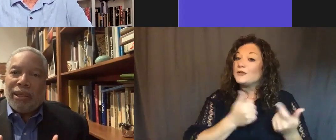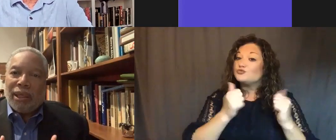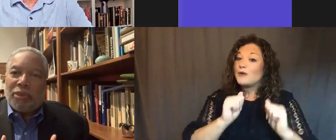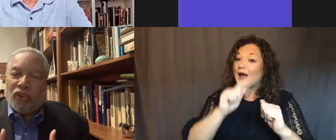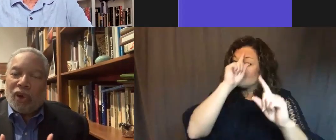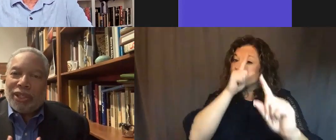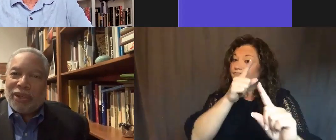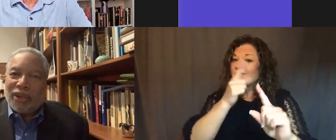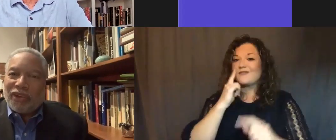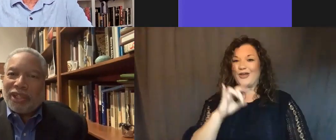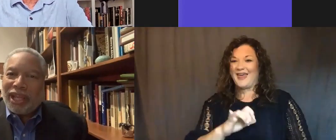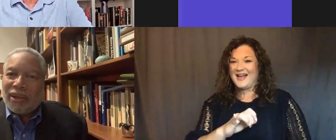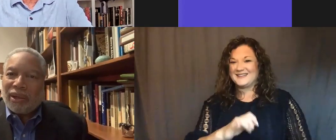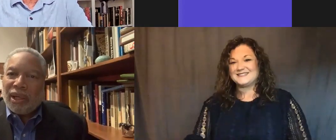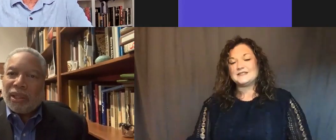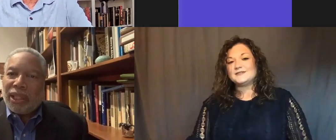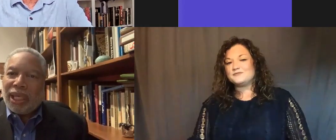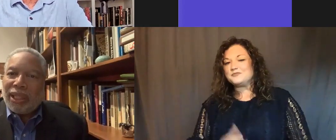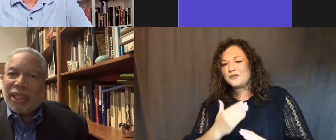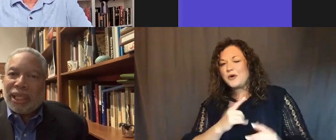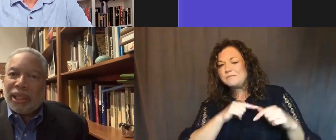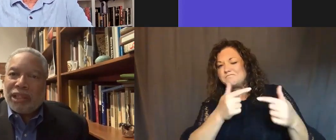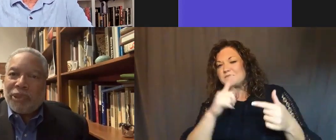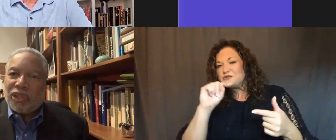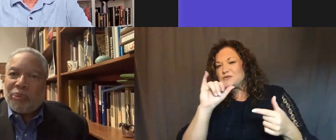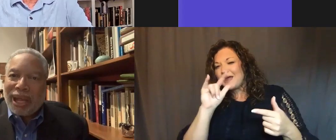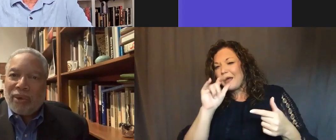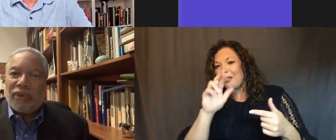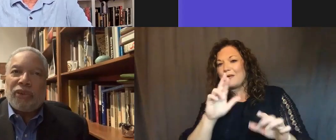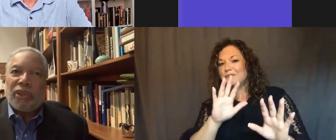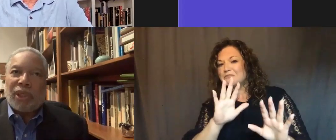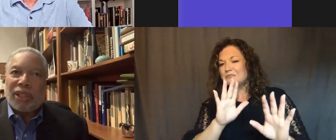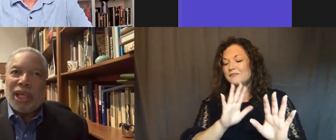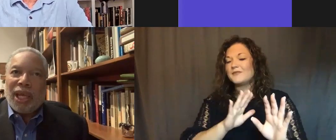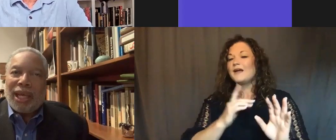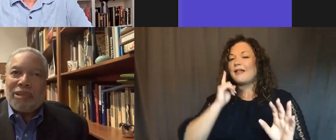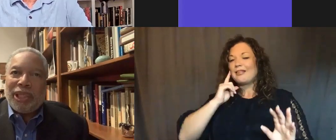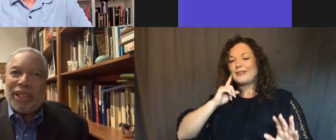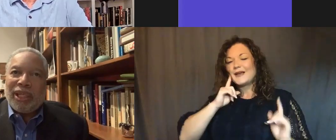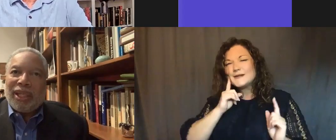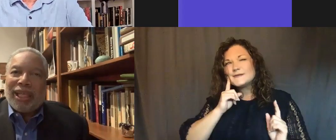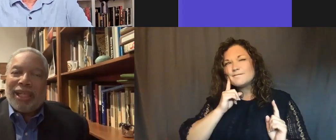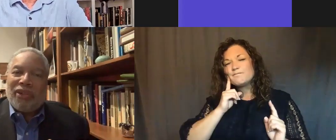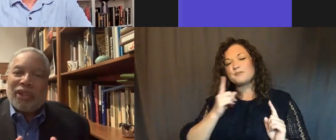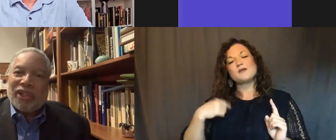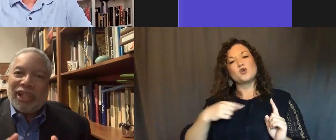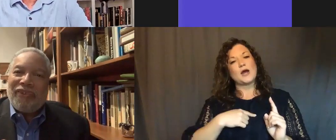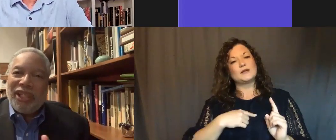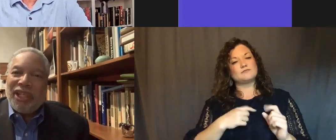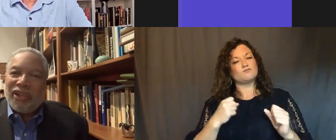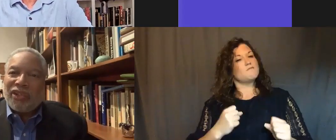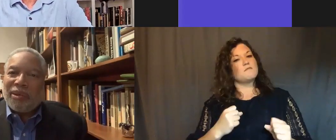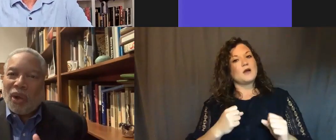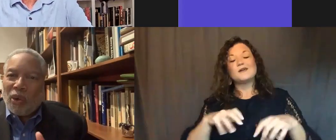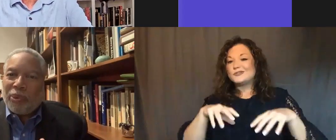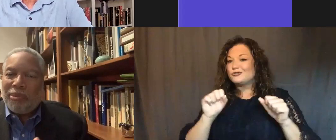And before I turn it over to Taylor, the thing I think that has been so powerful to us has been that it took us 11